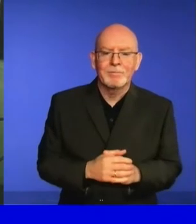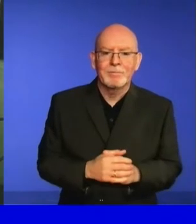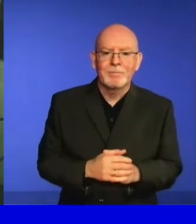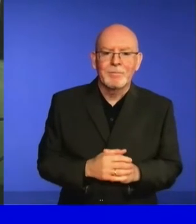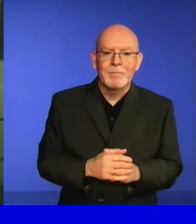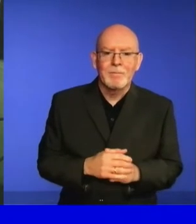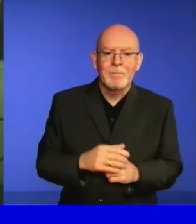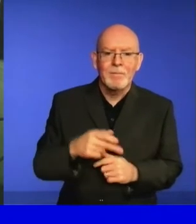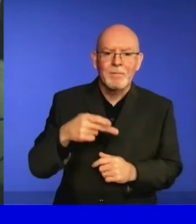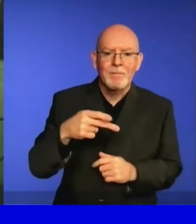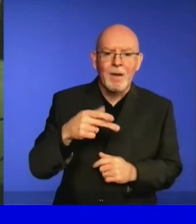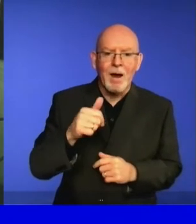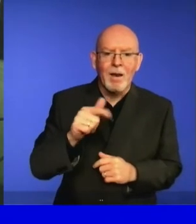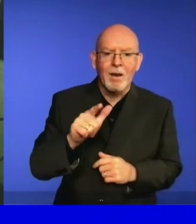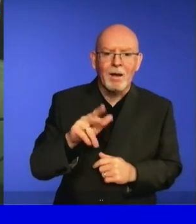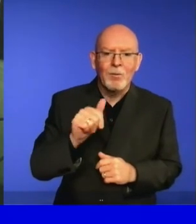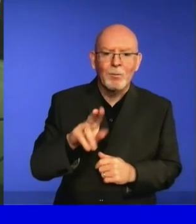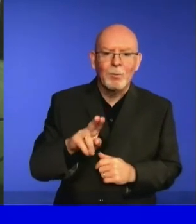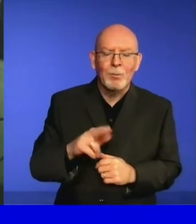Panama,